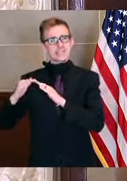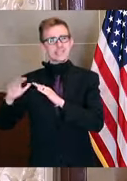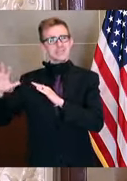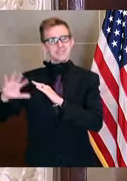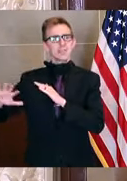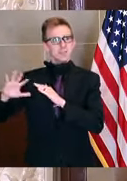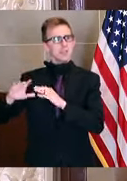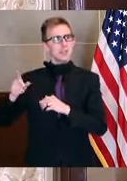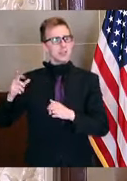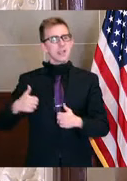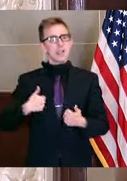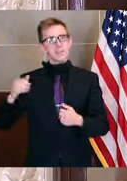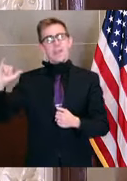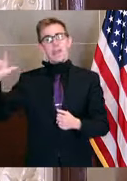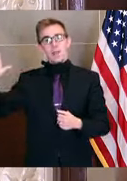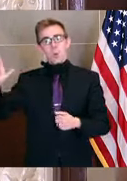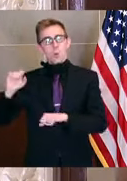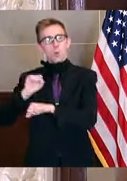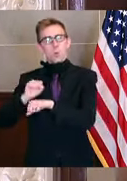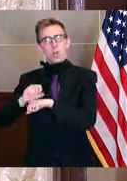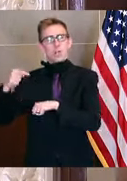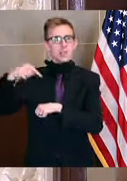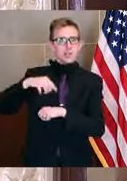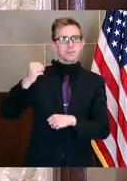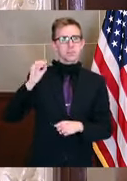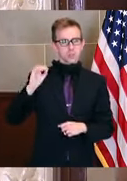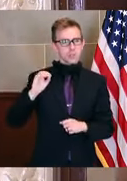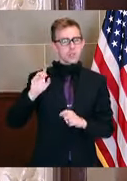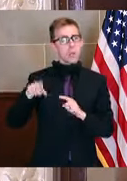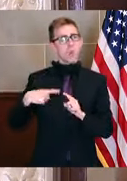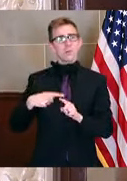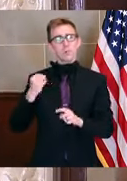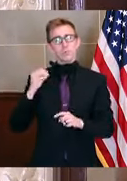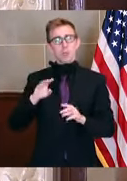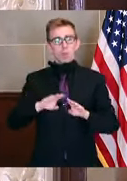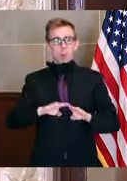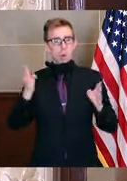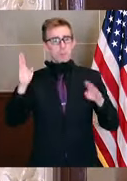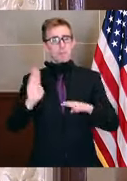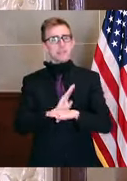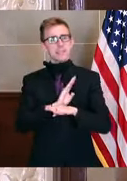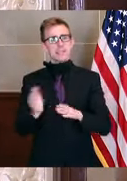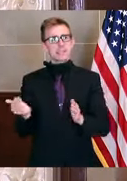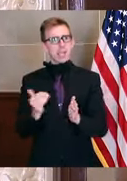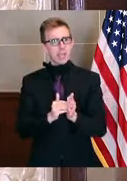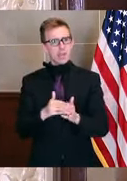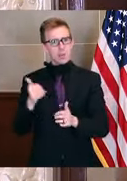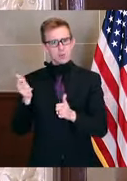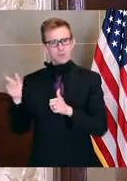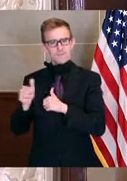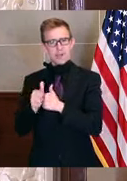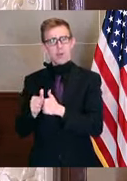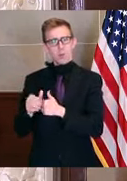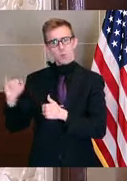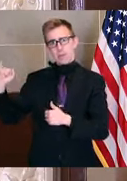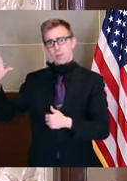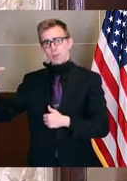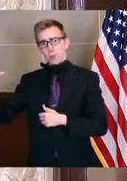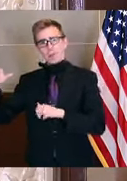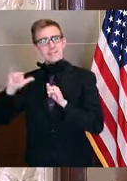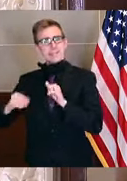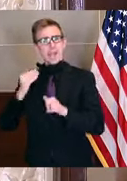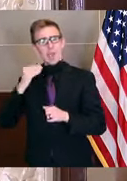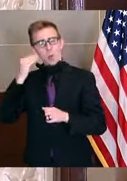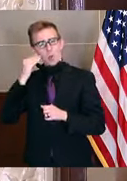They live in Illinois and they work in Missouri. When Missouri opens up, which order should they listen to the stay at home order in